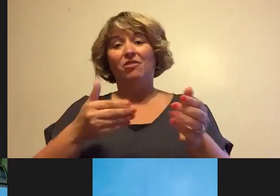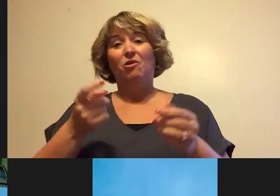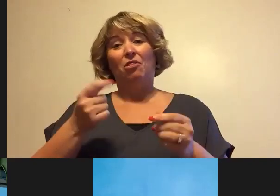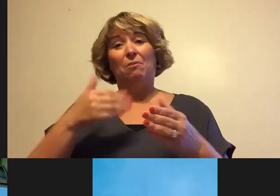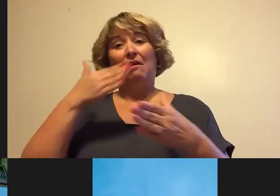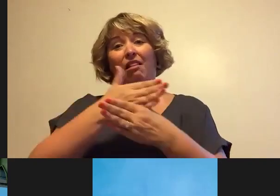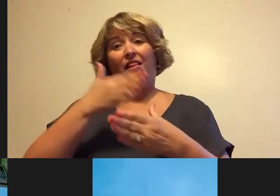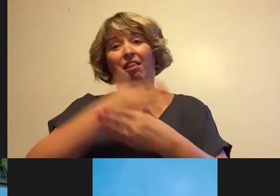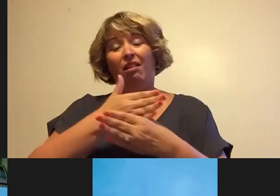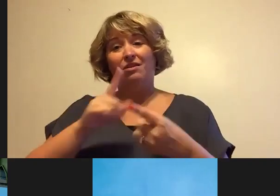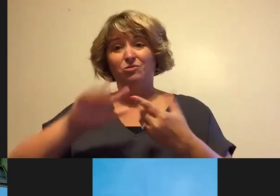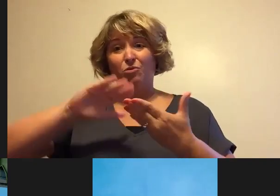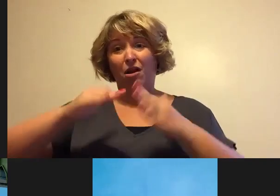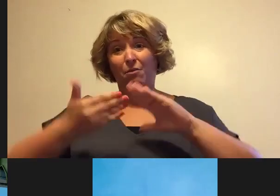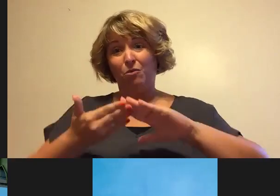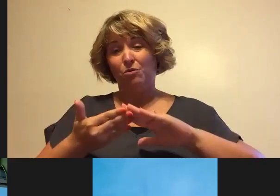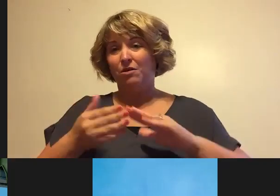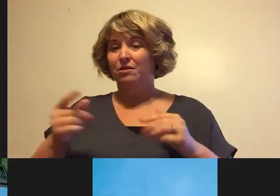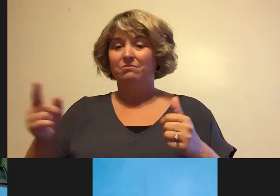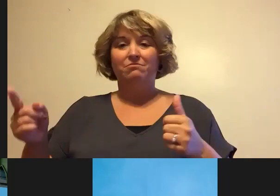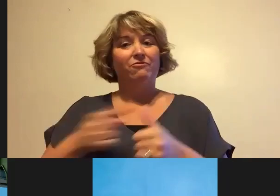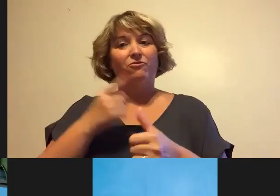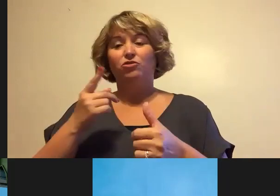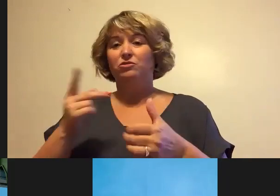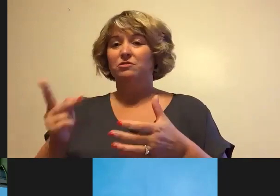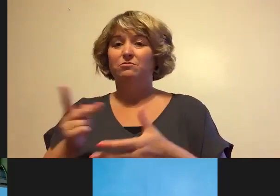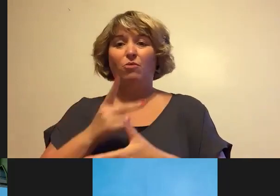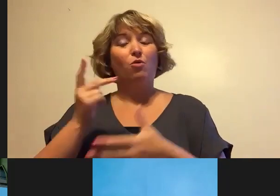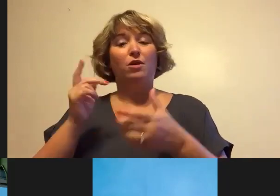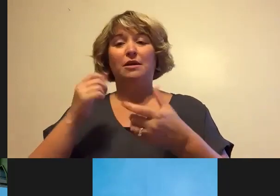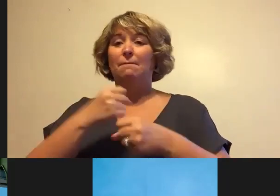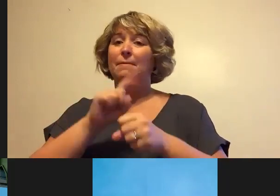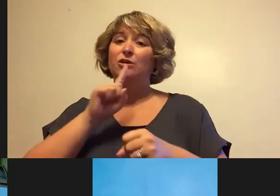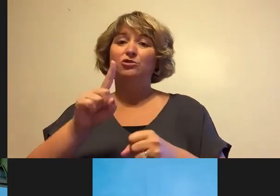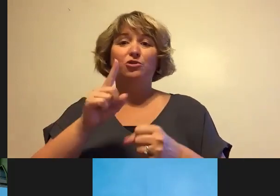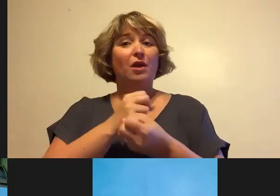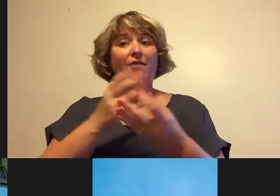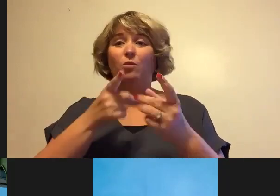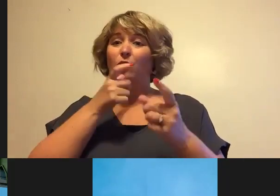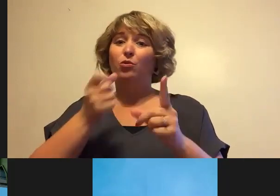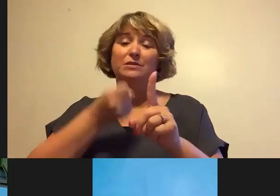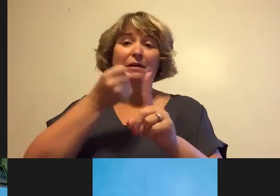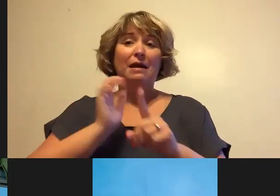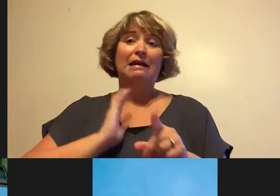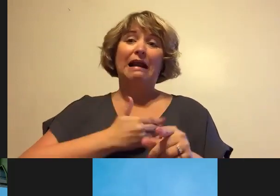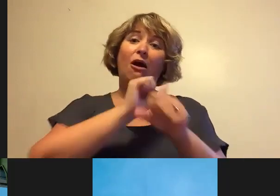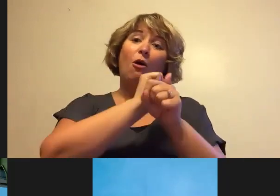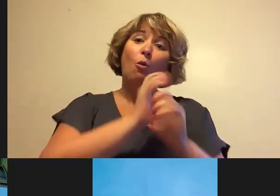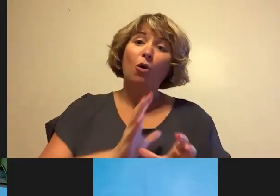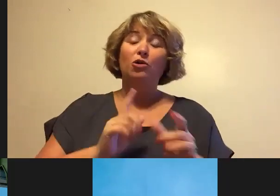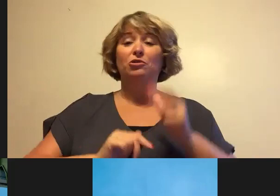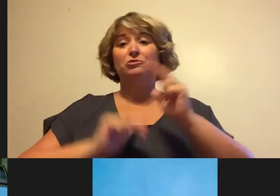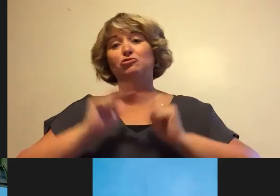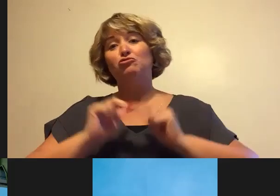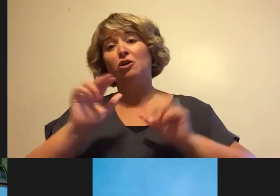to the community, the first priority is to make sure that everyone impacted our workers, our construction activities, and